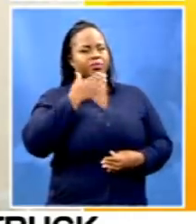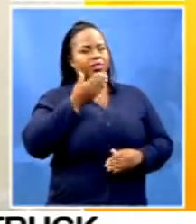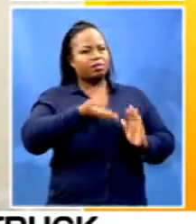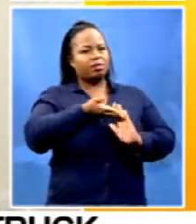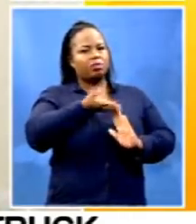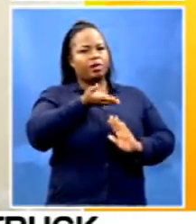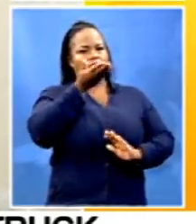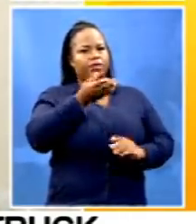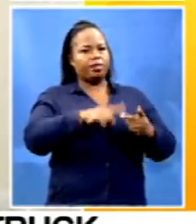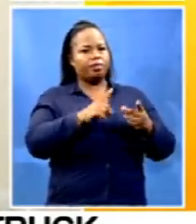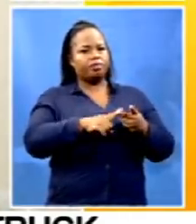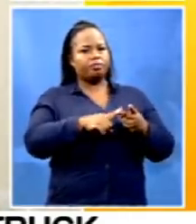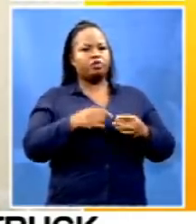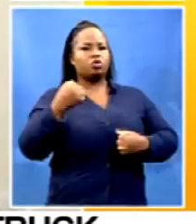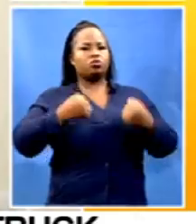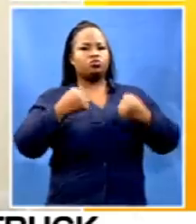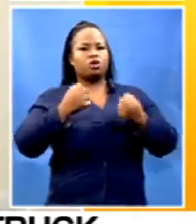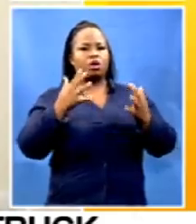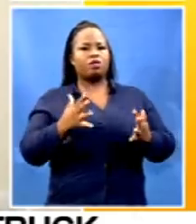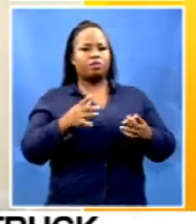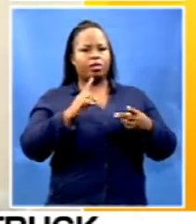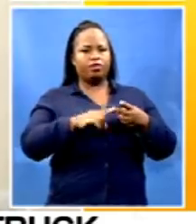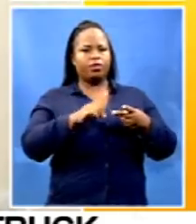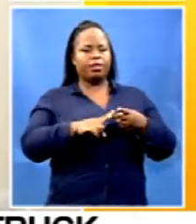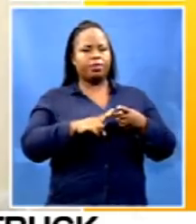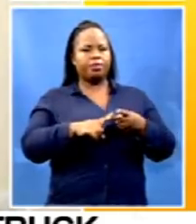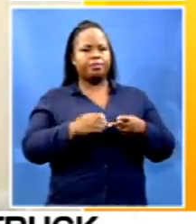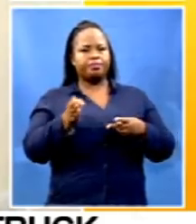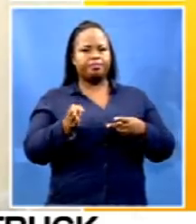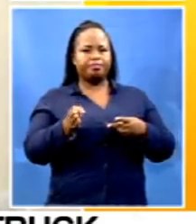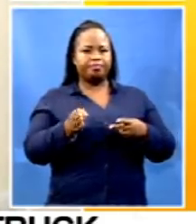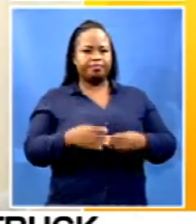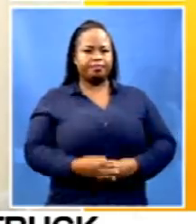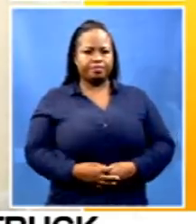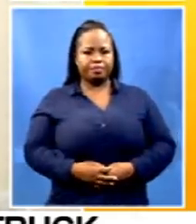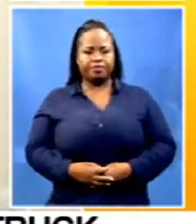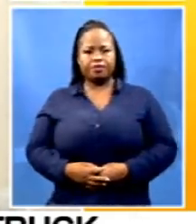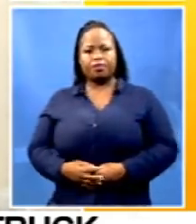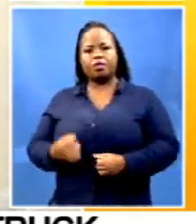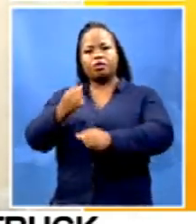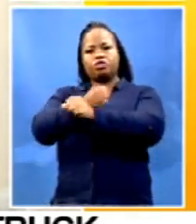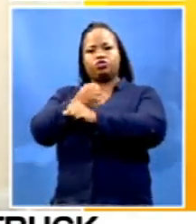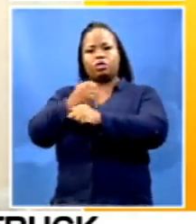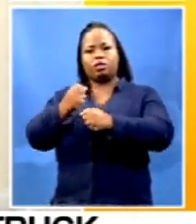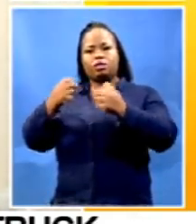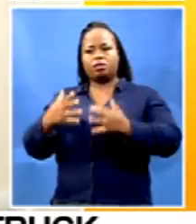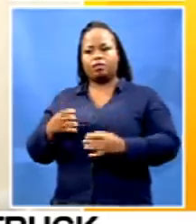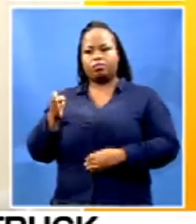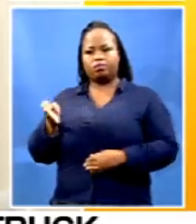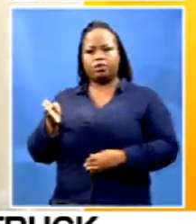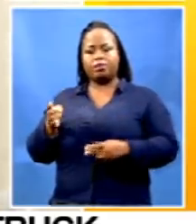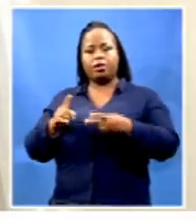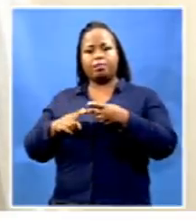update on the truck driver and that situation? The truck driver now is in